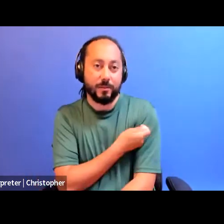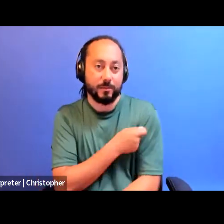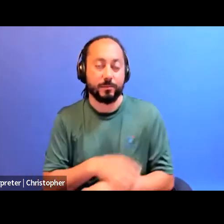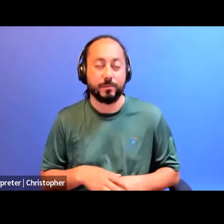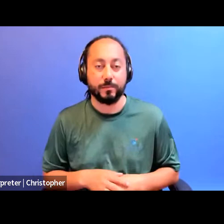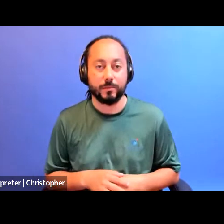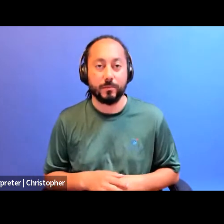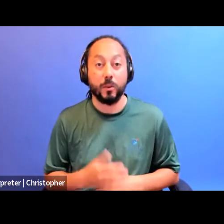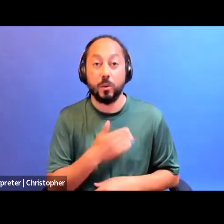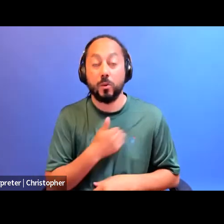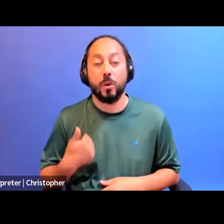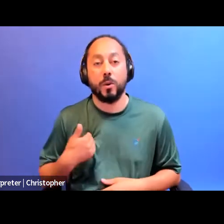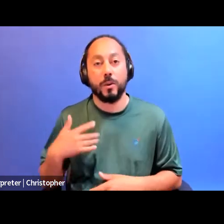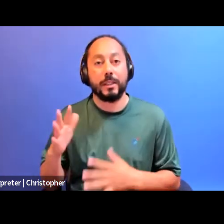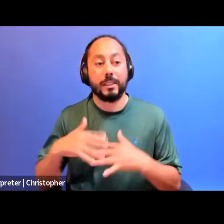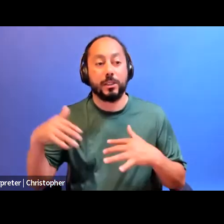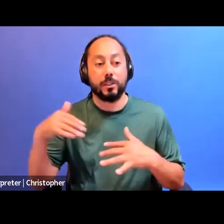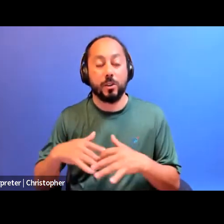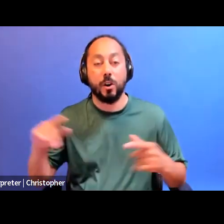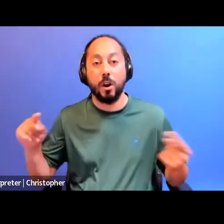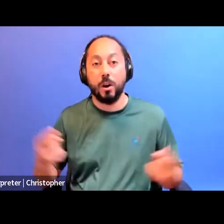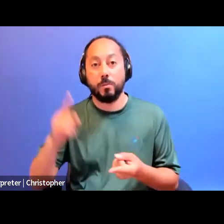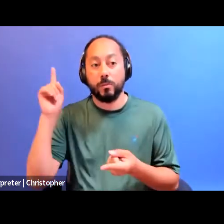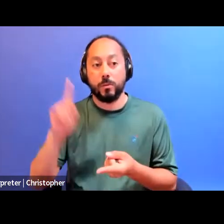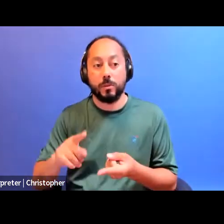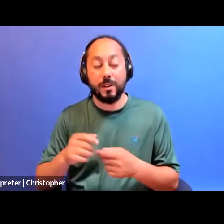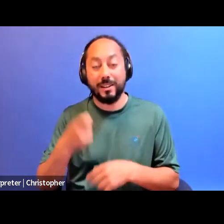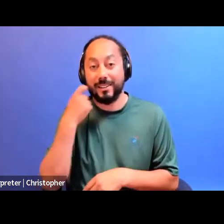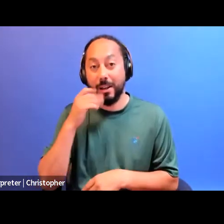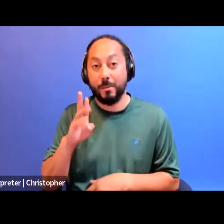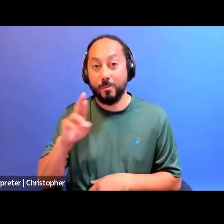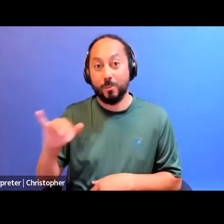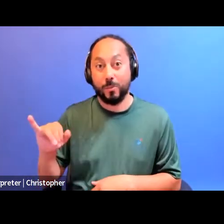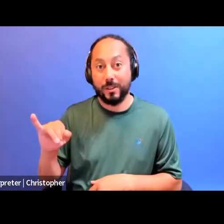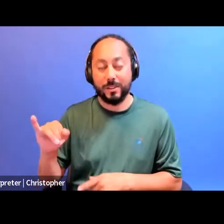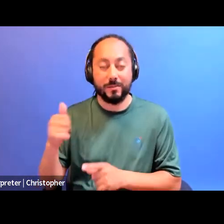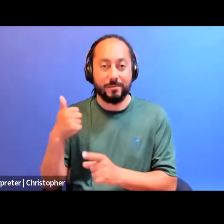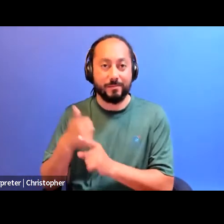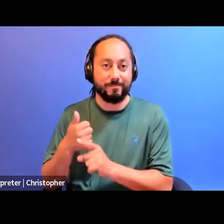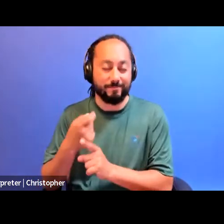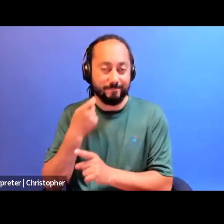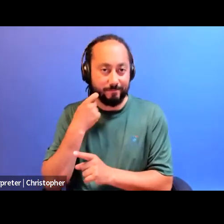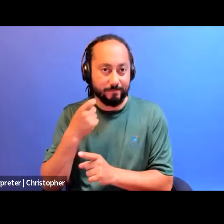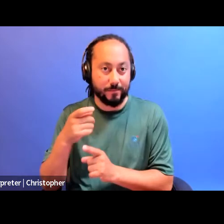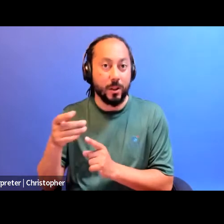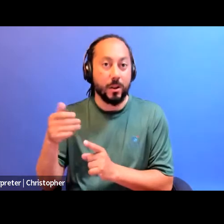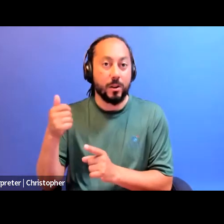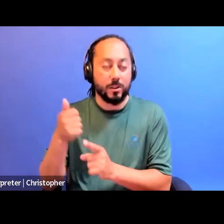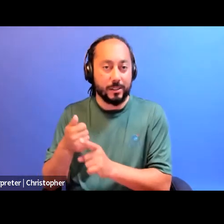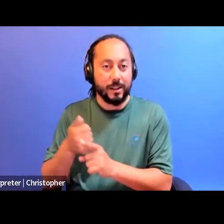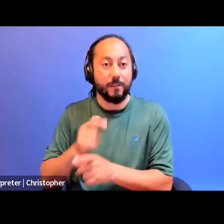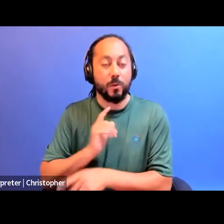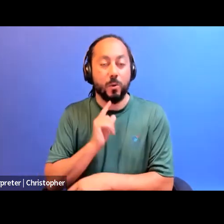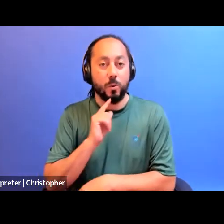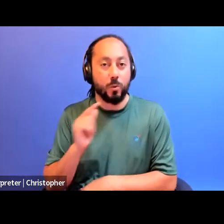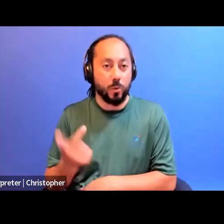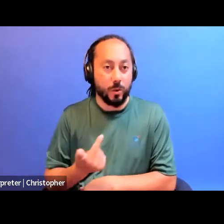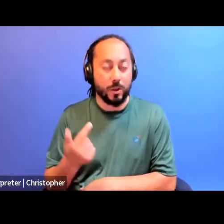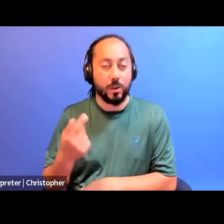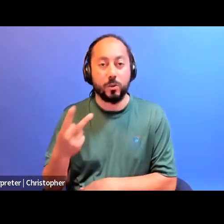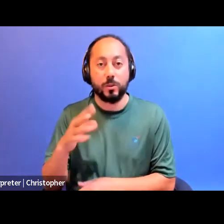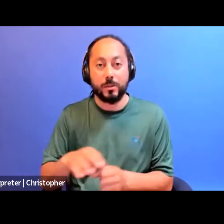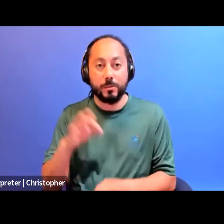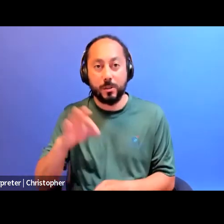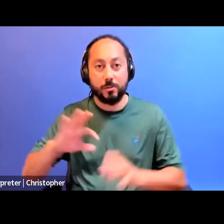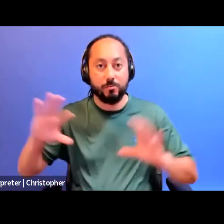reduction. And we heard Brianna tonight, an entirely queer and two-spirit collective became